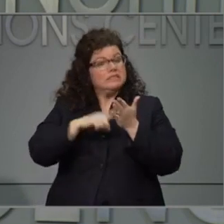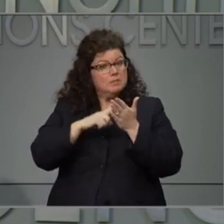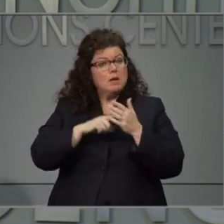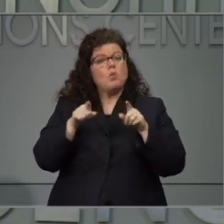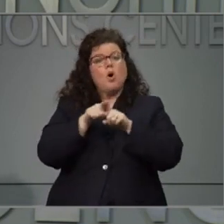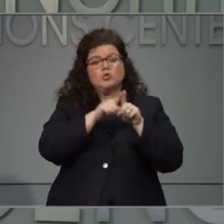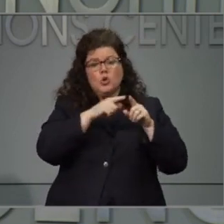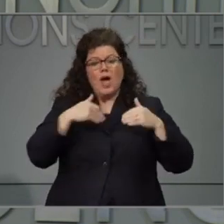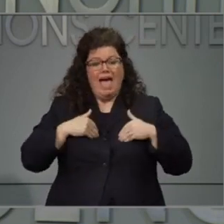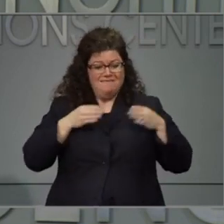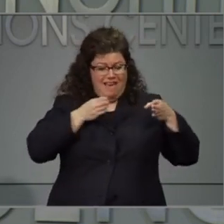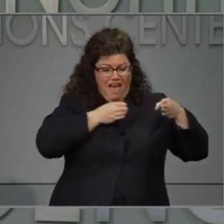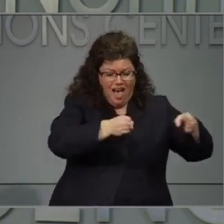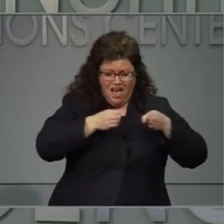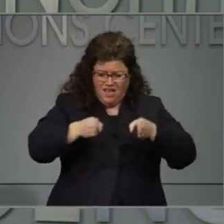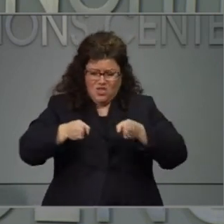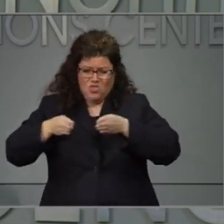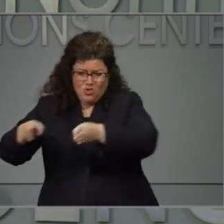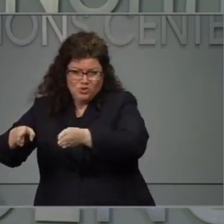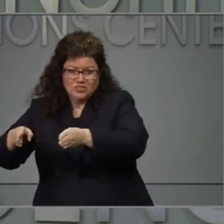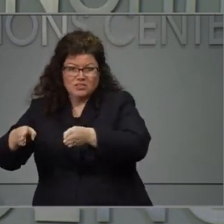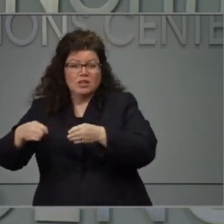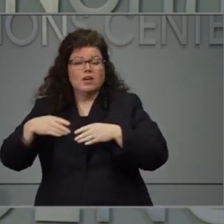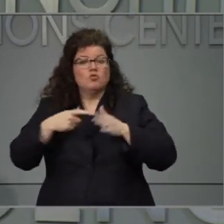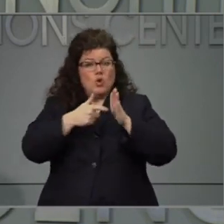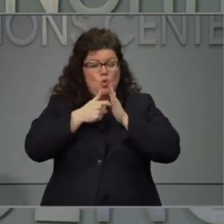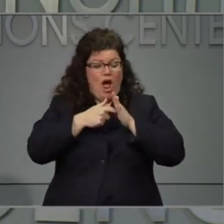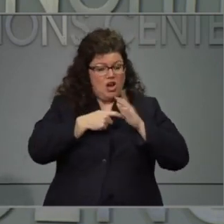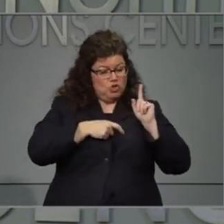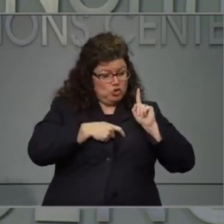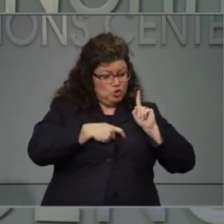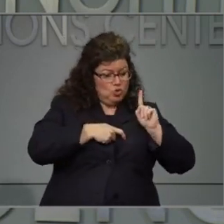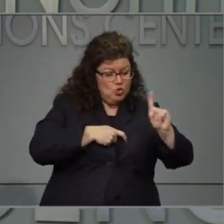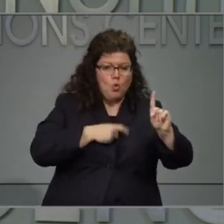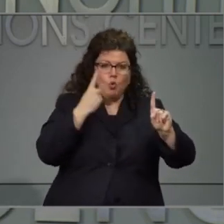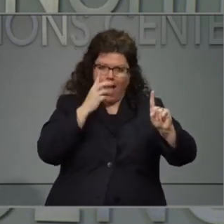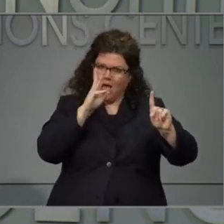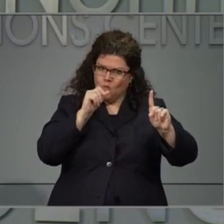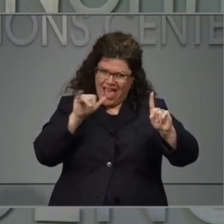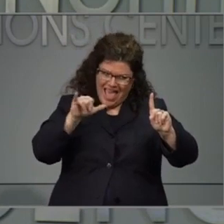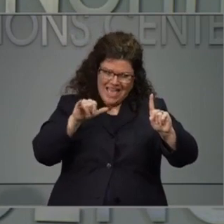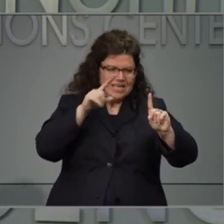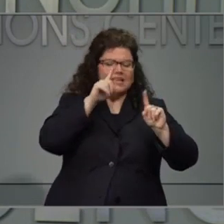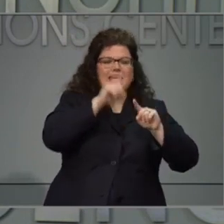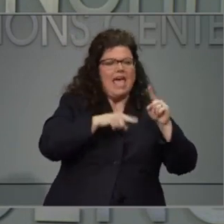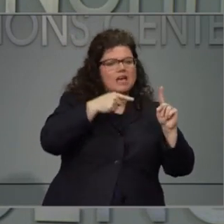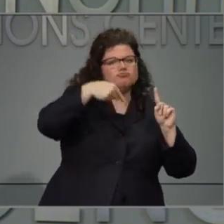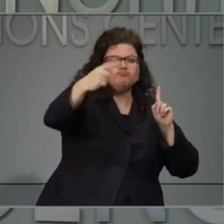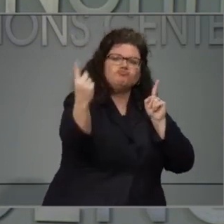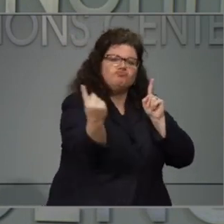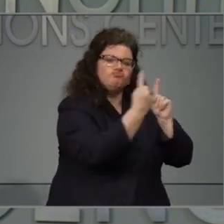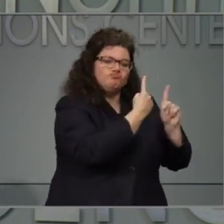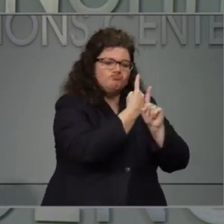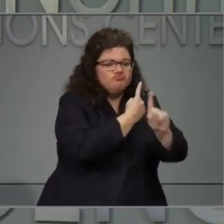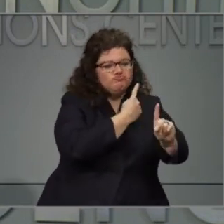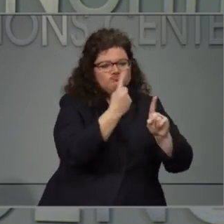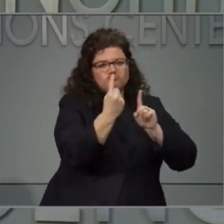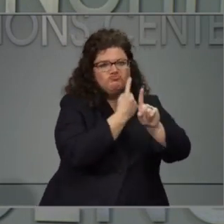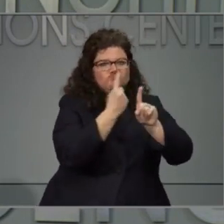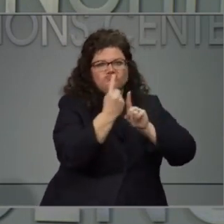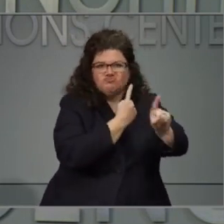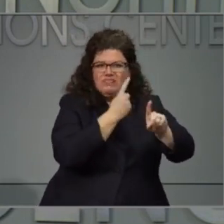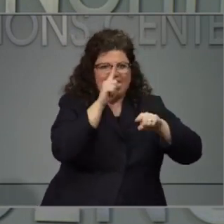and making sure places where people stand that there are marks so that people stand six feet away from each other. They have